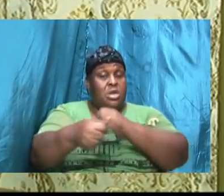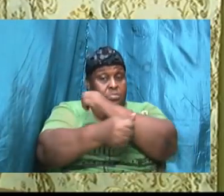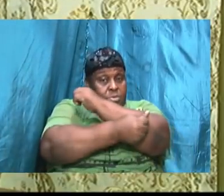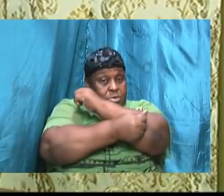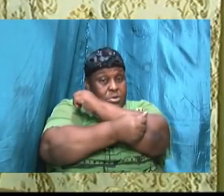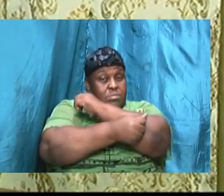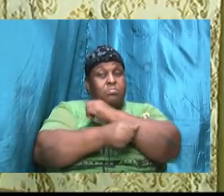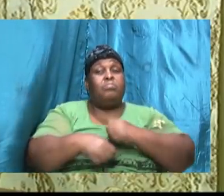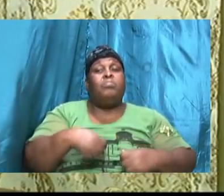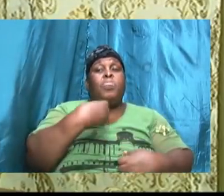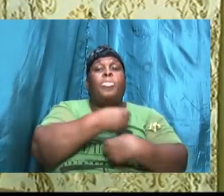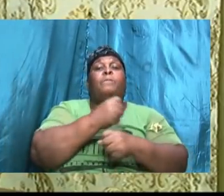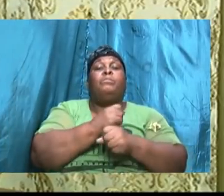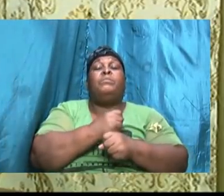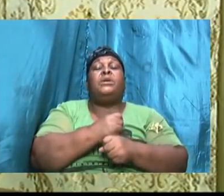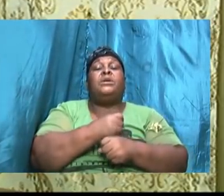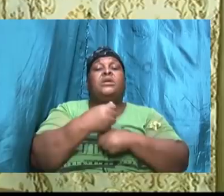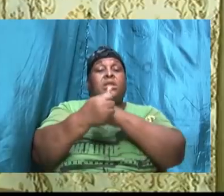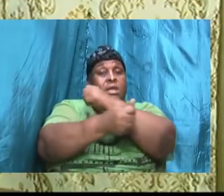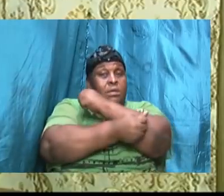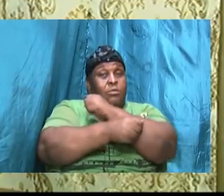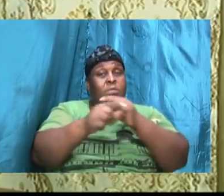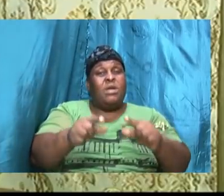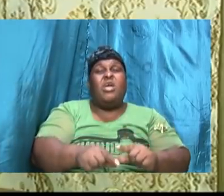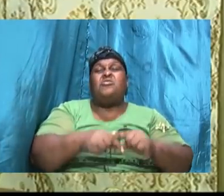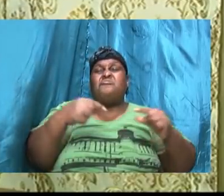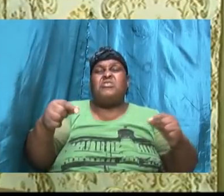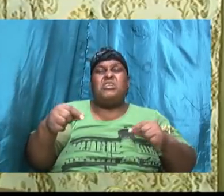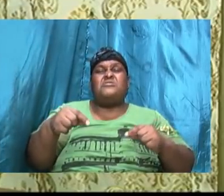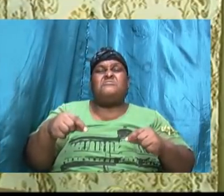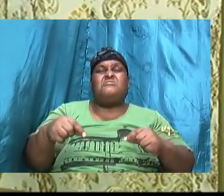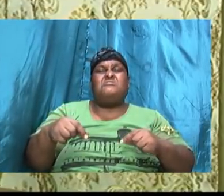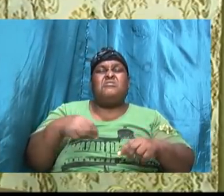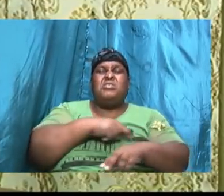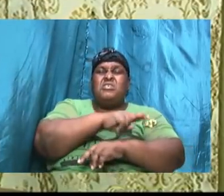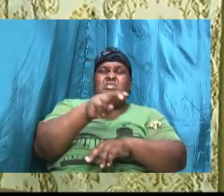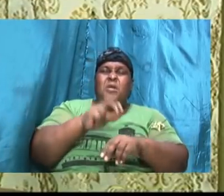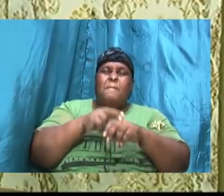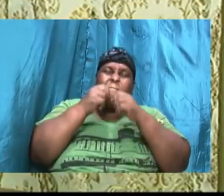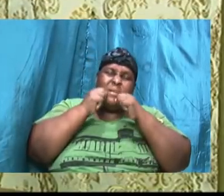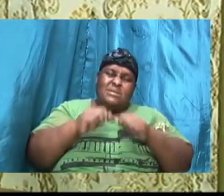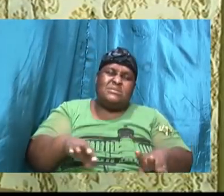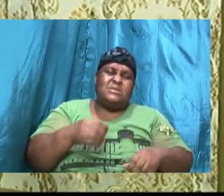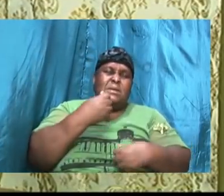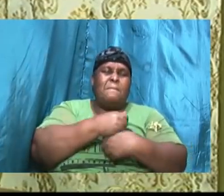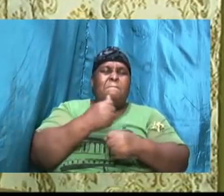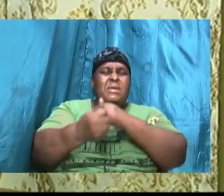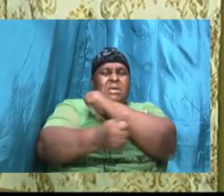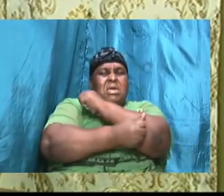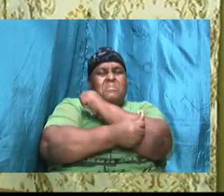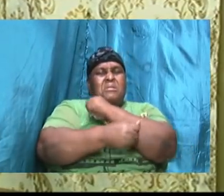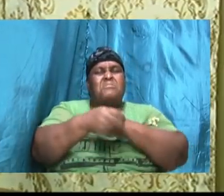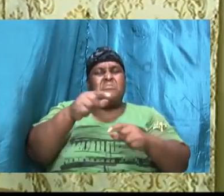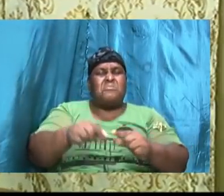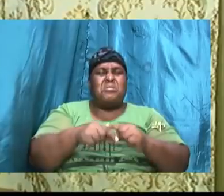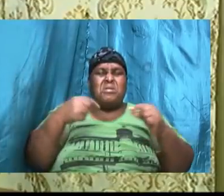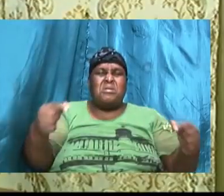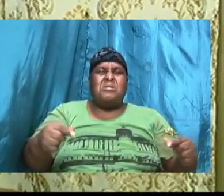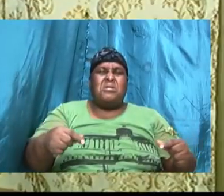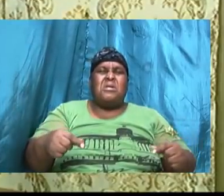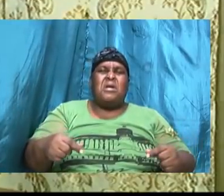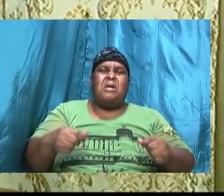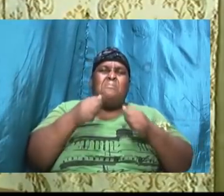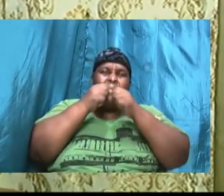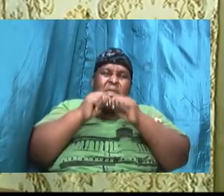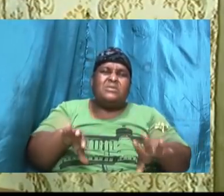making him a great nation bless him make his name great bless those who bless him and curse